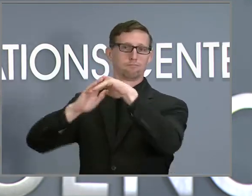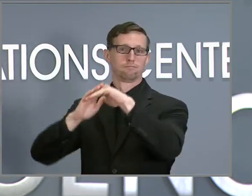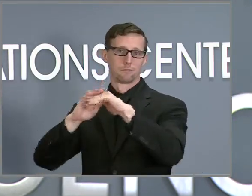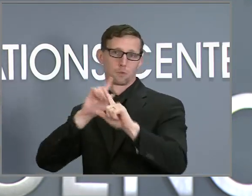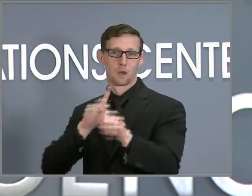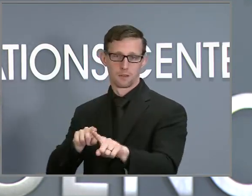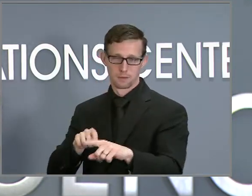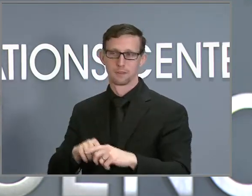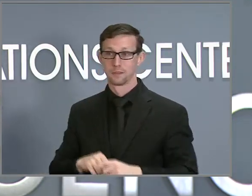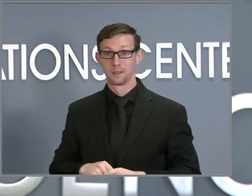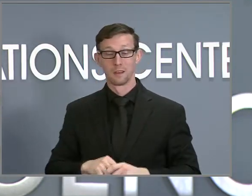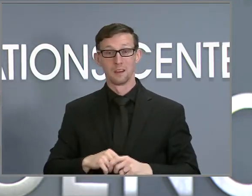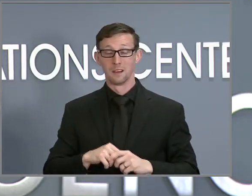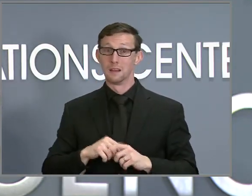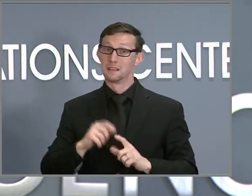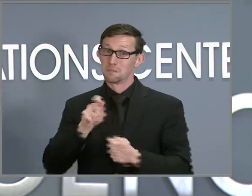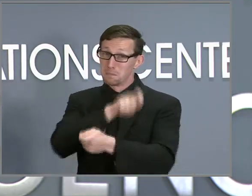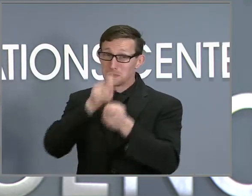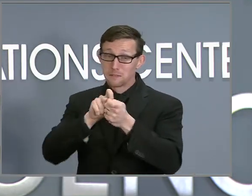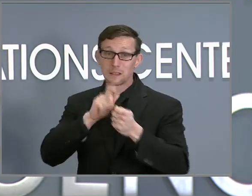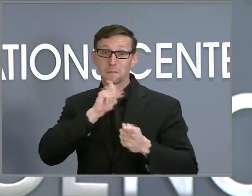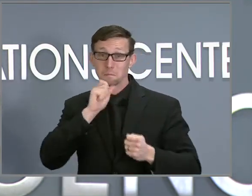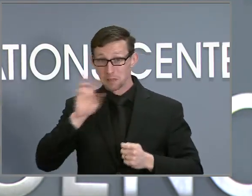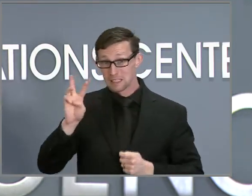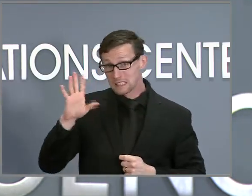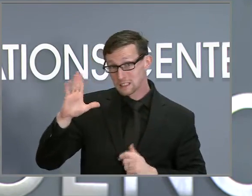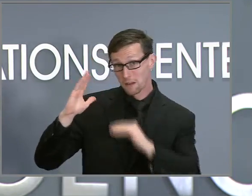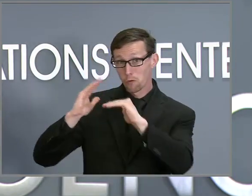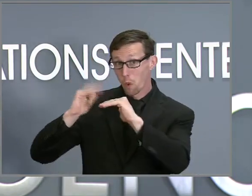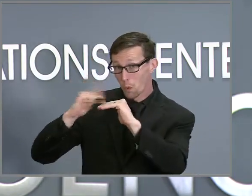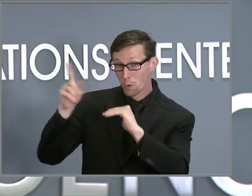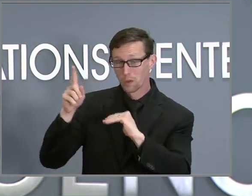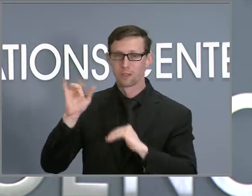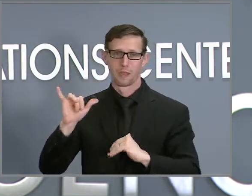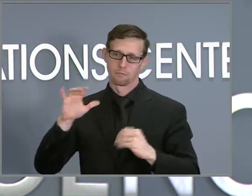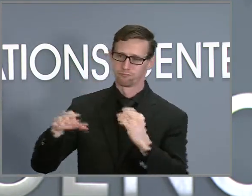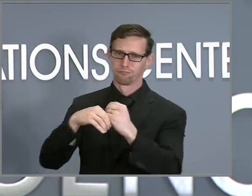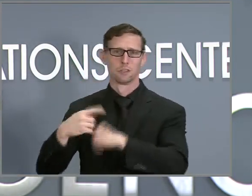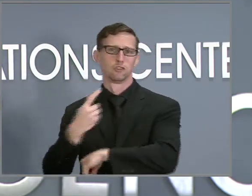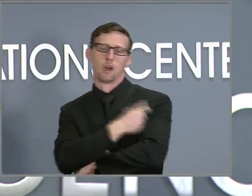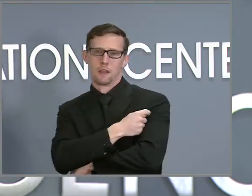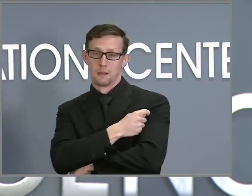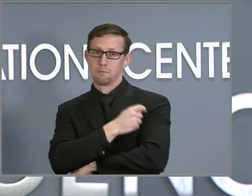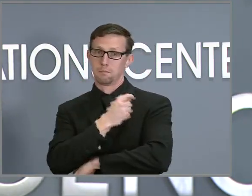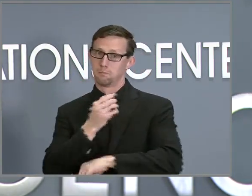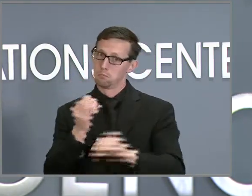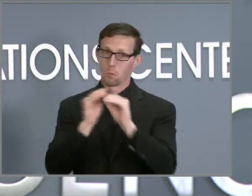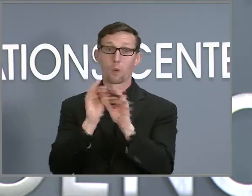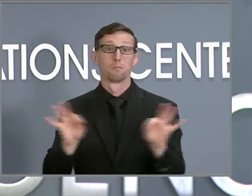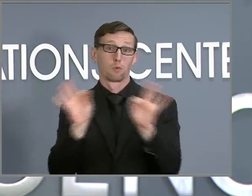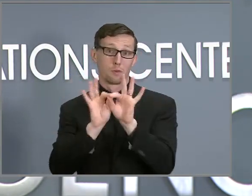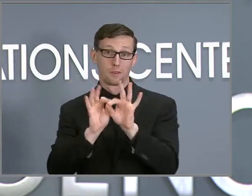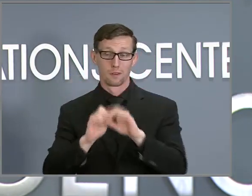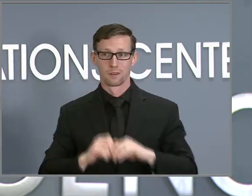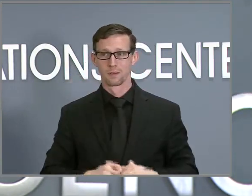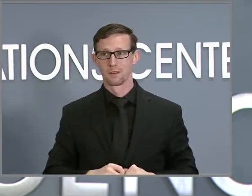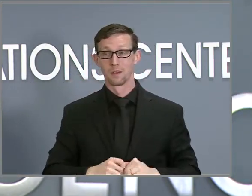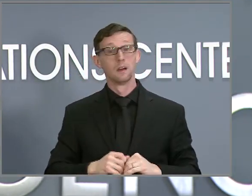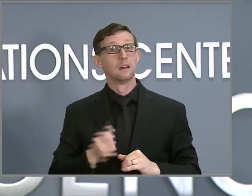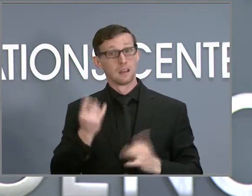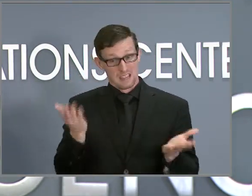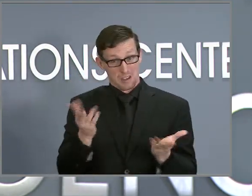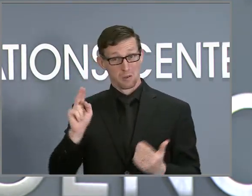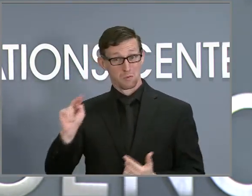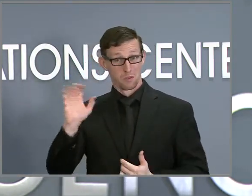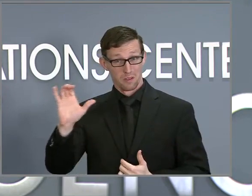especially important for those 65 and older and in other high risk populations. We have more than 92